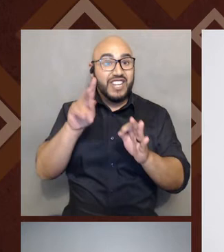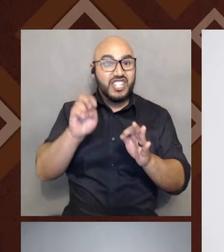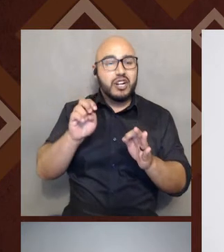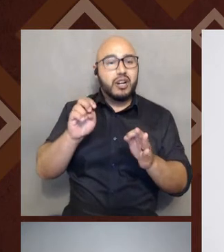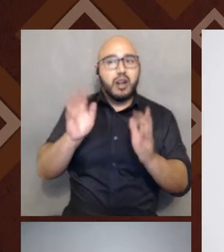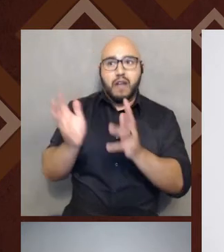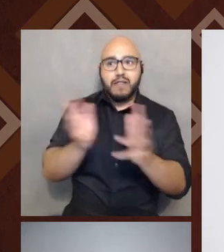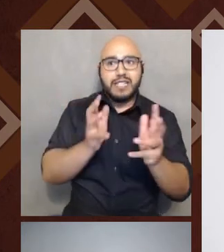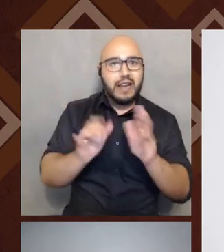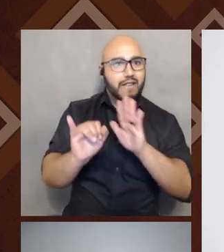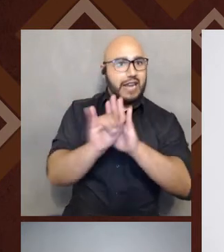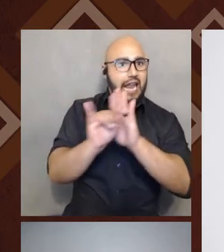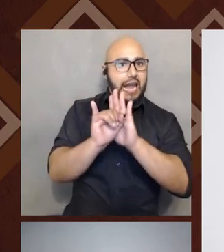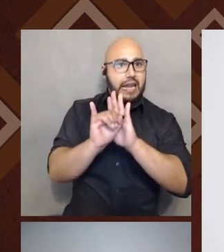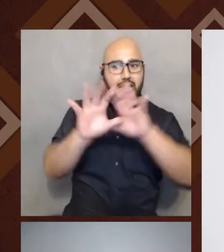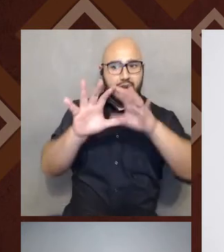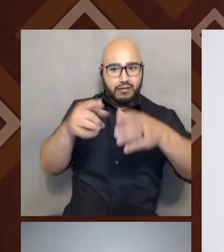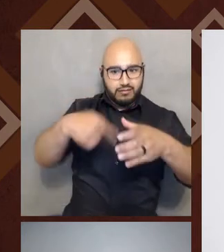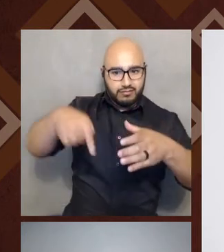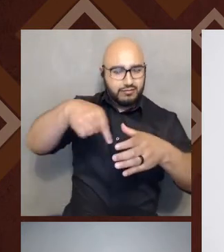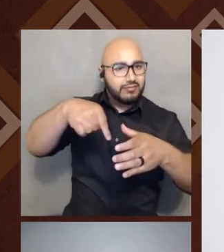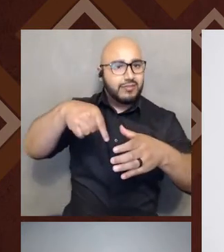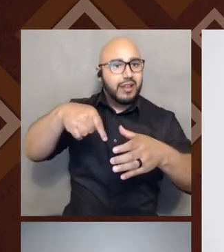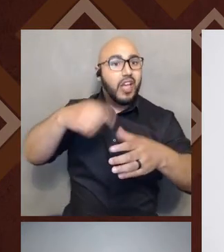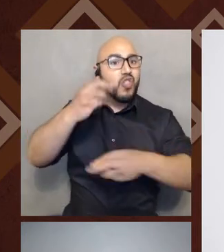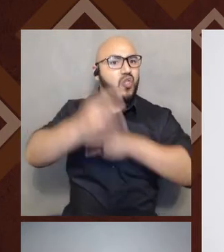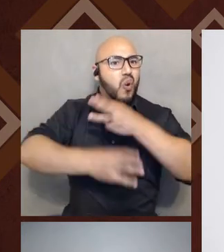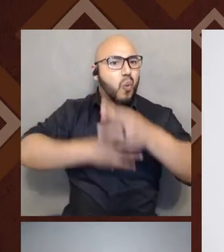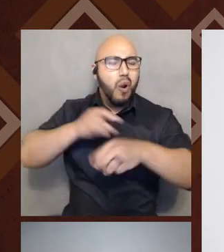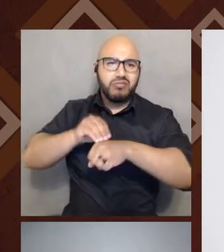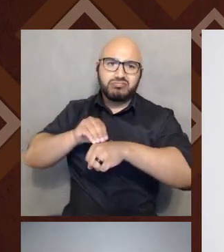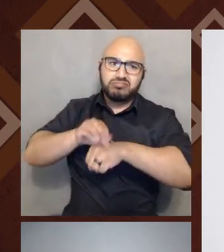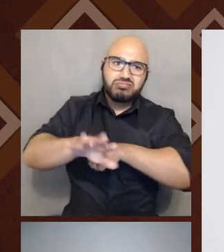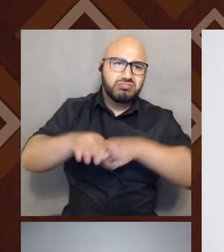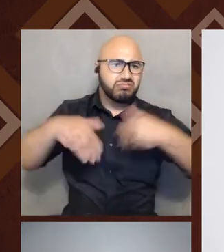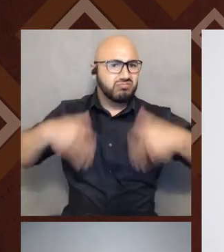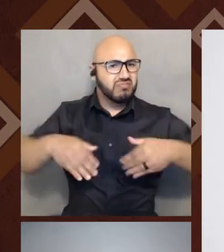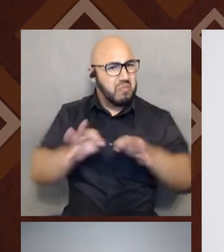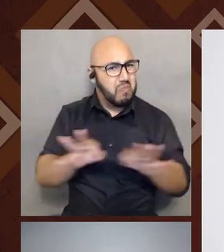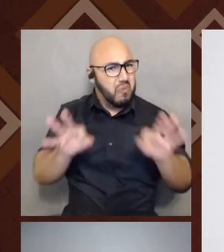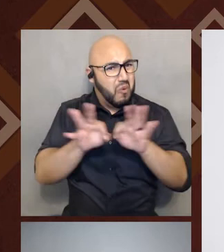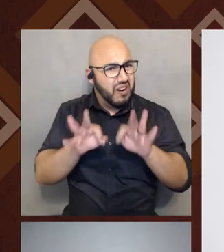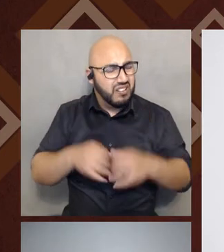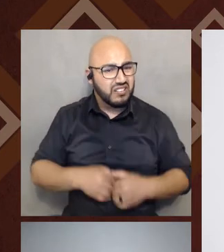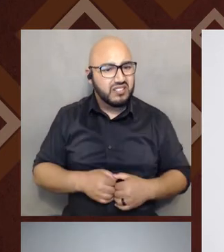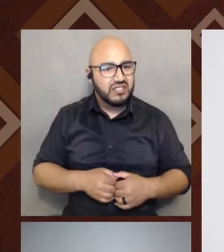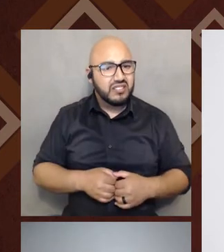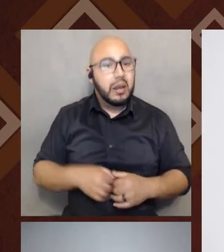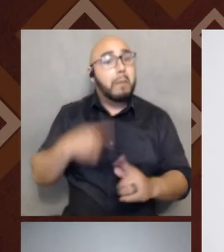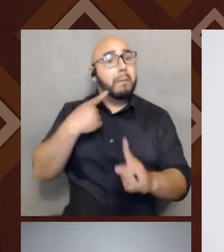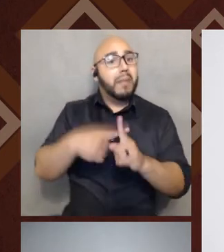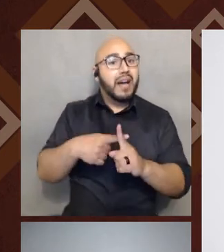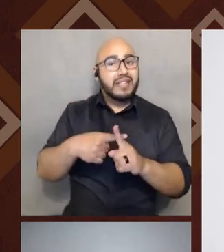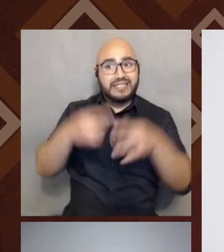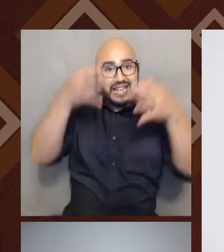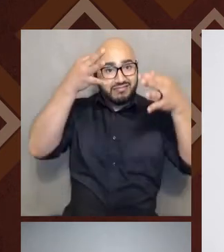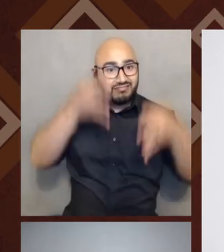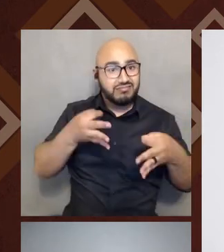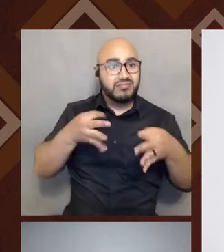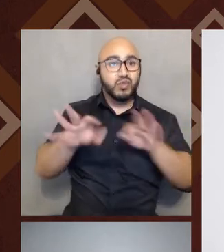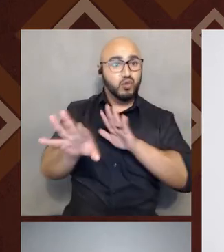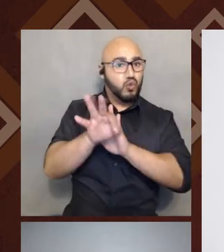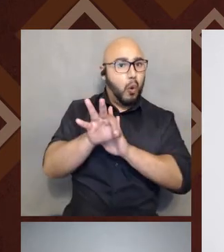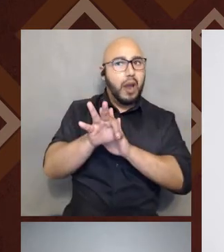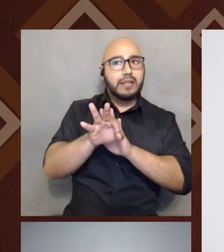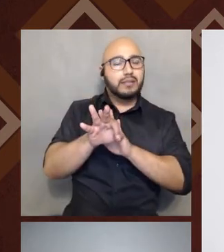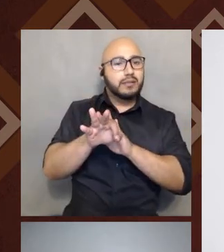identity is that the world's influence definitely matters. And also choice matters and agency matters.